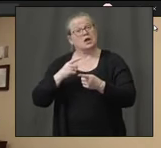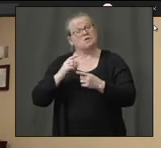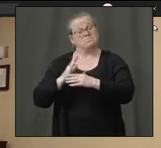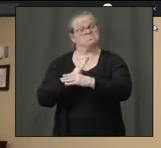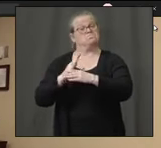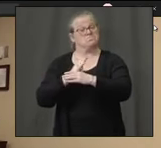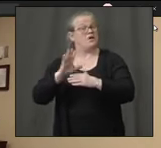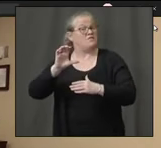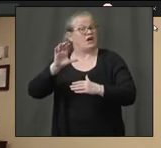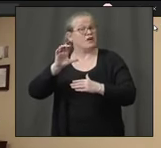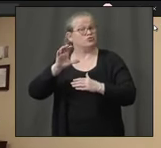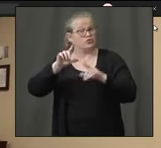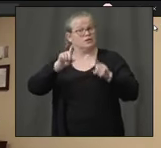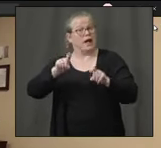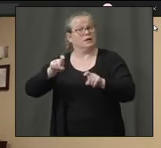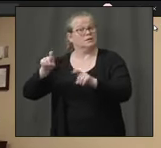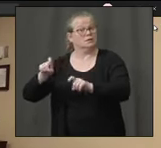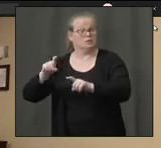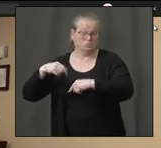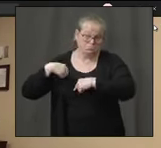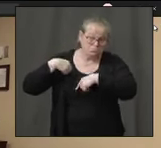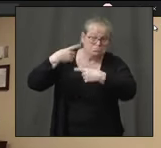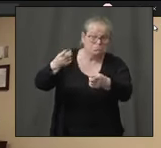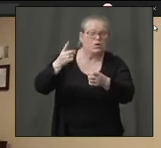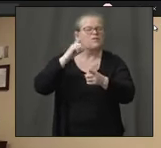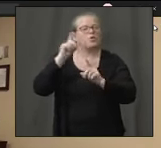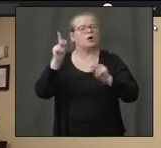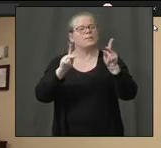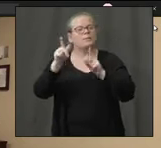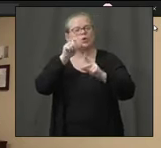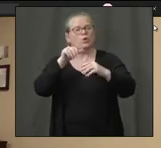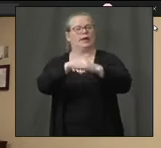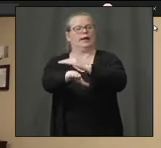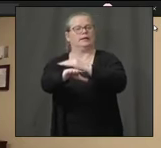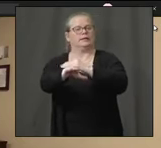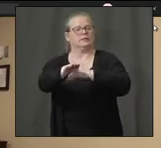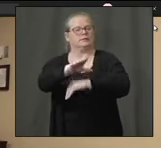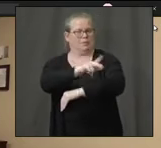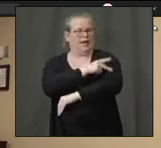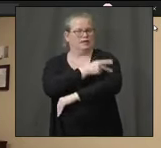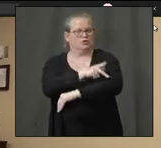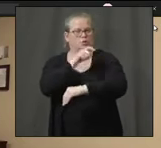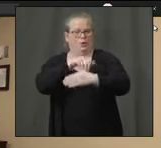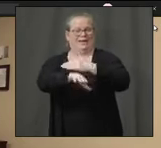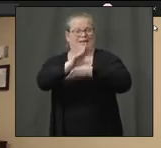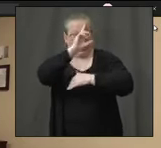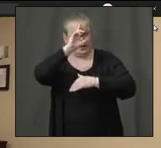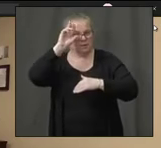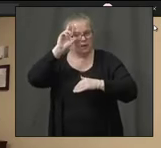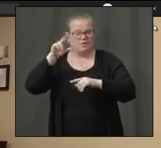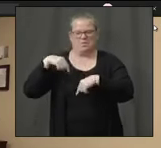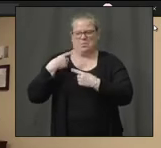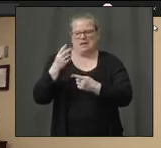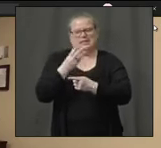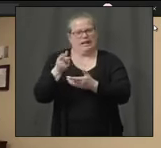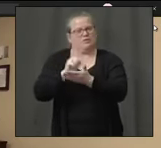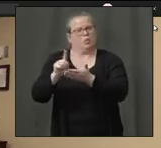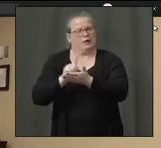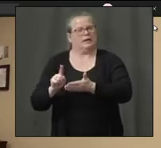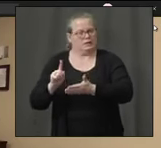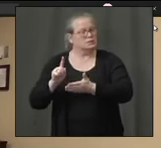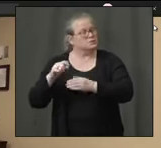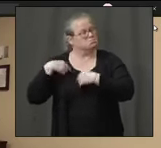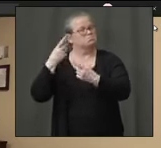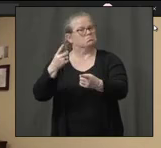tests across both our ambulatory and inpatient environments for the past several weeks. The